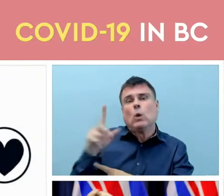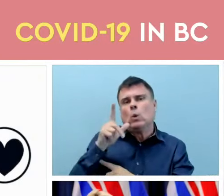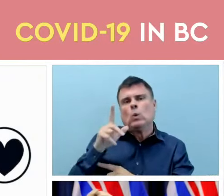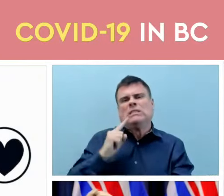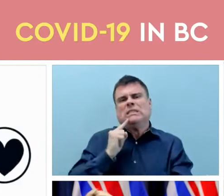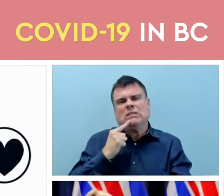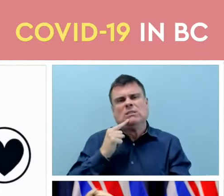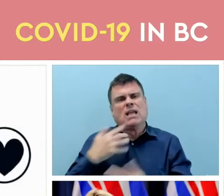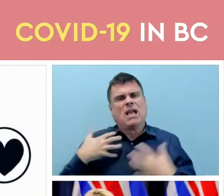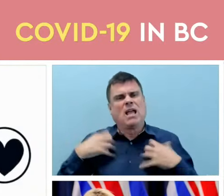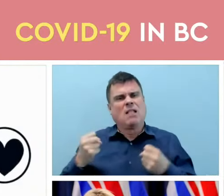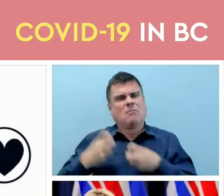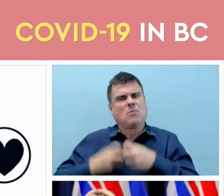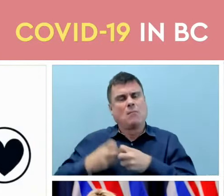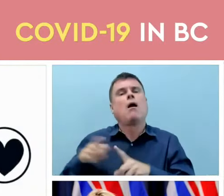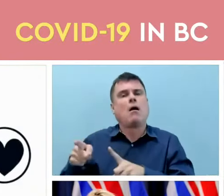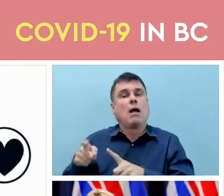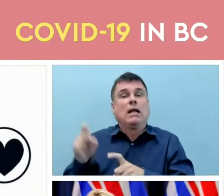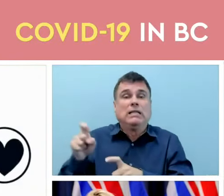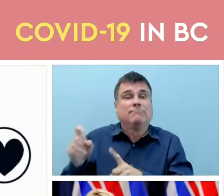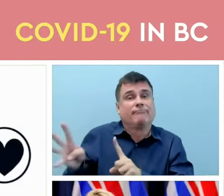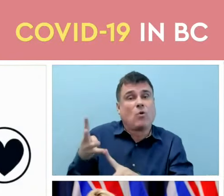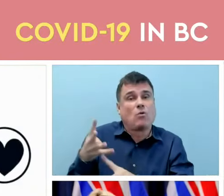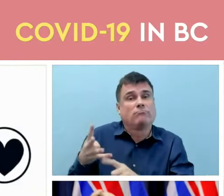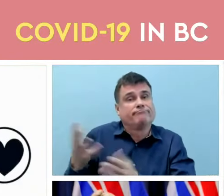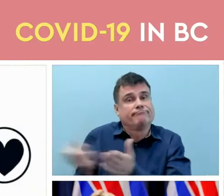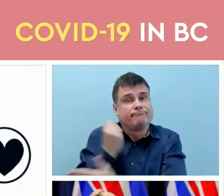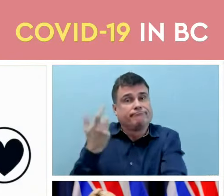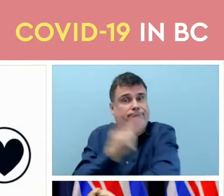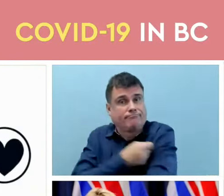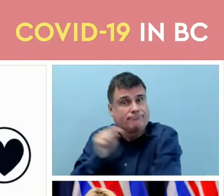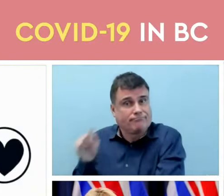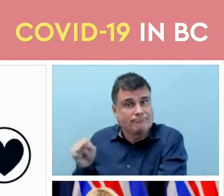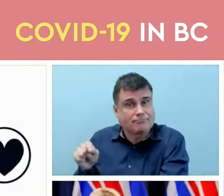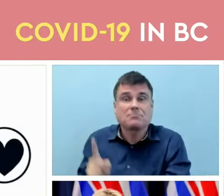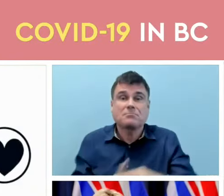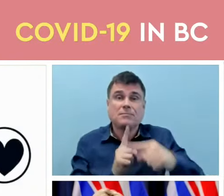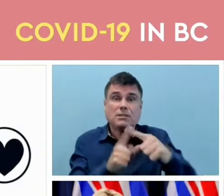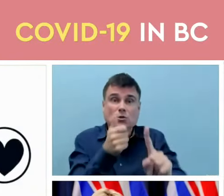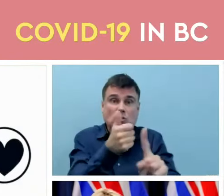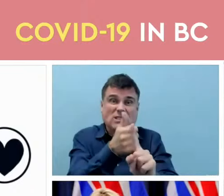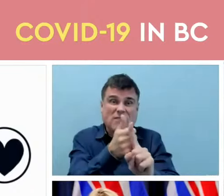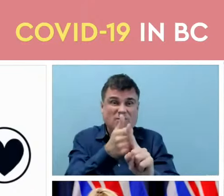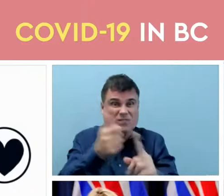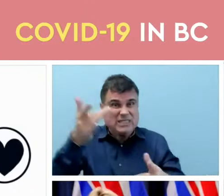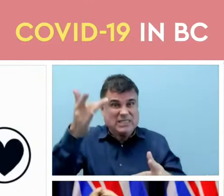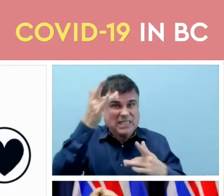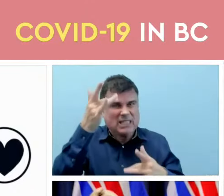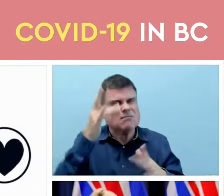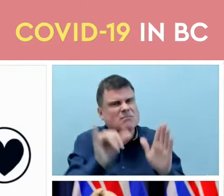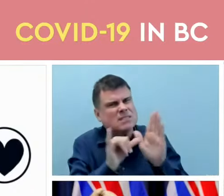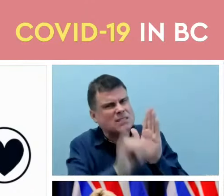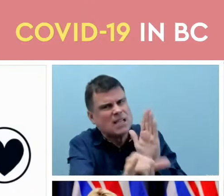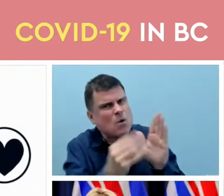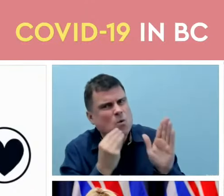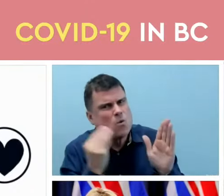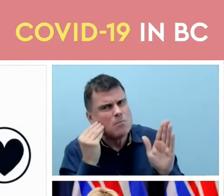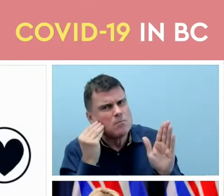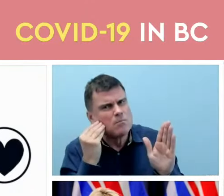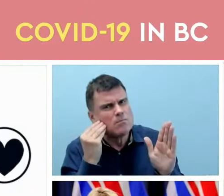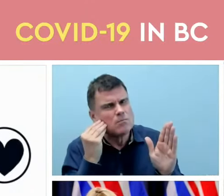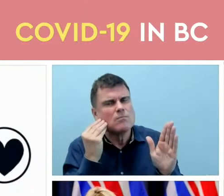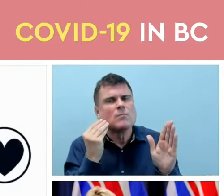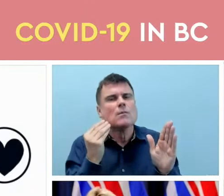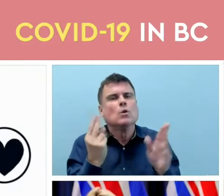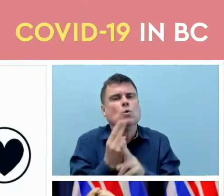It means paying attention to how we are feeling and staying home if we sick using rapid tests to help us make those decisions about